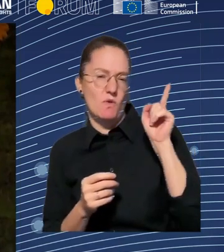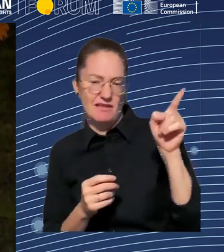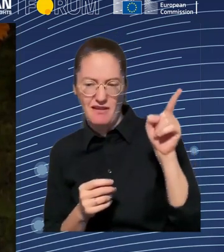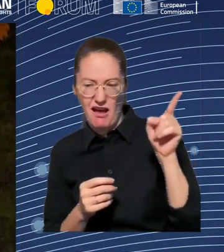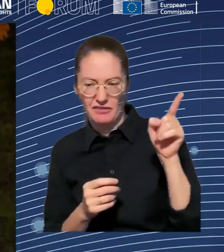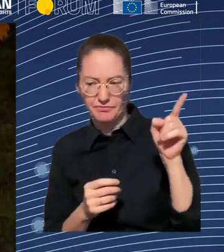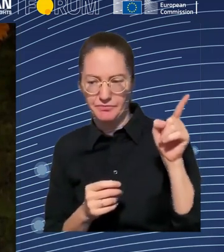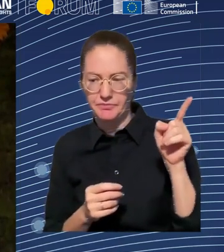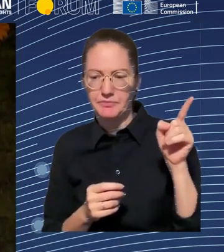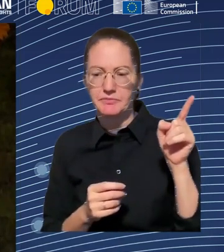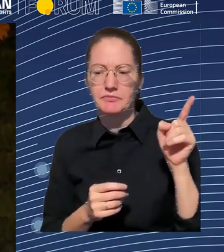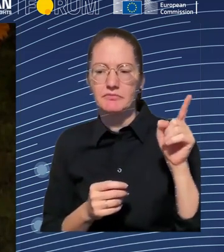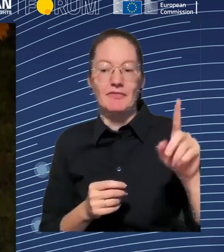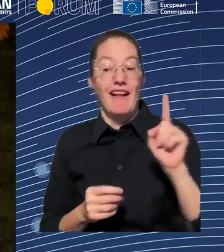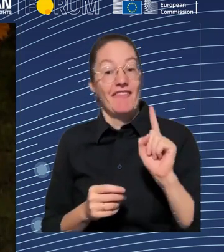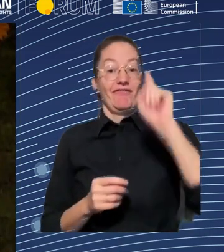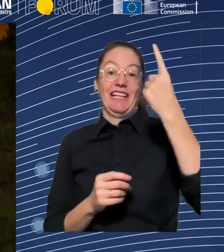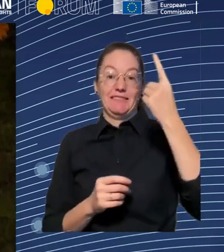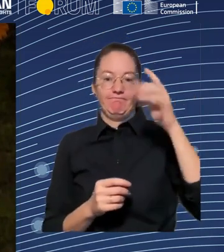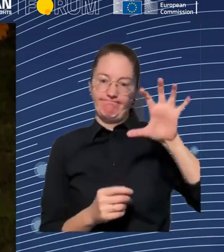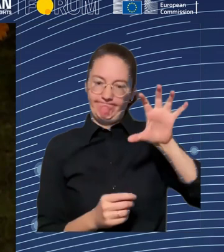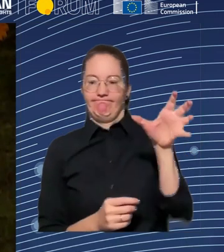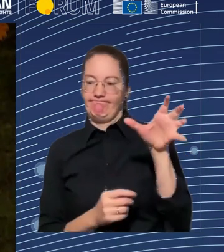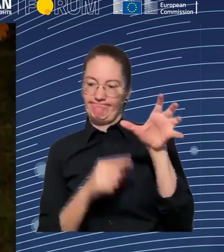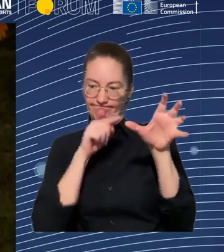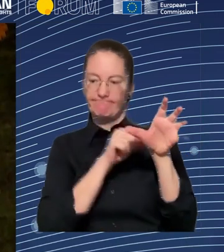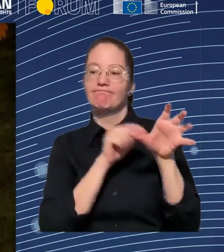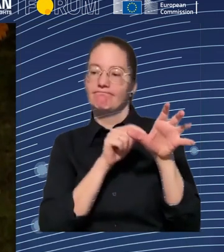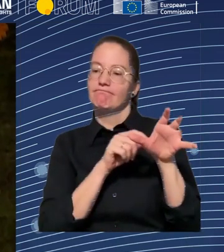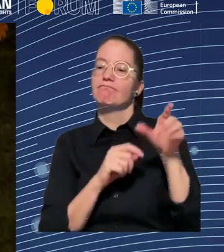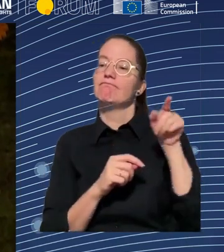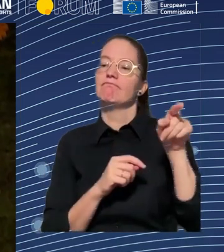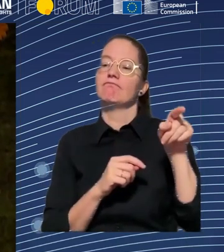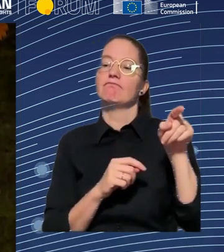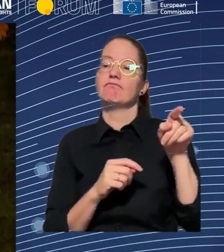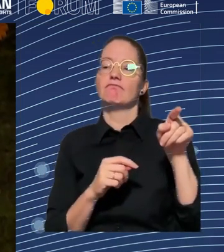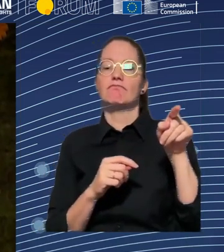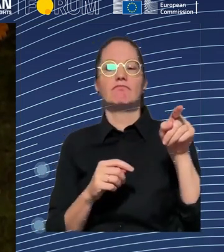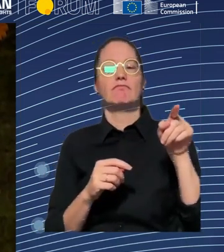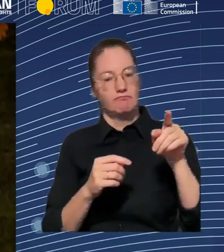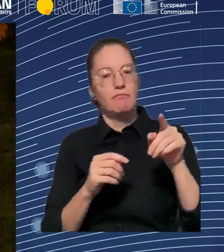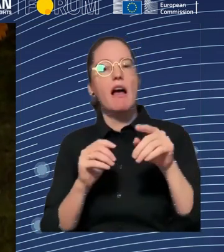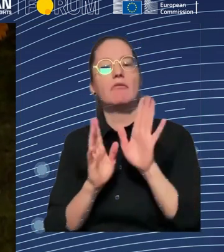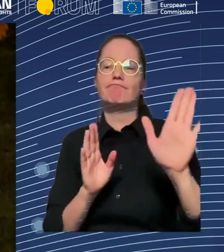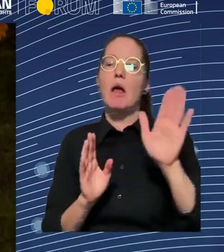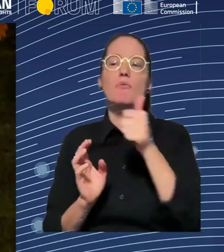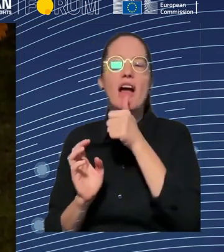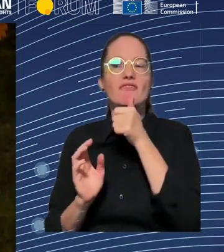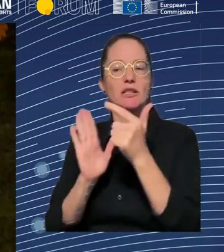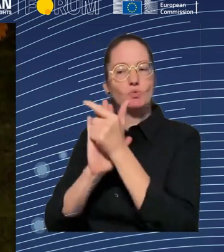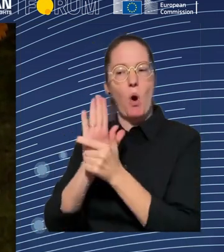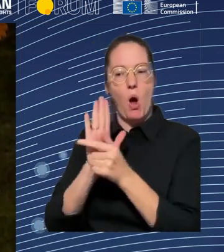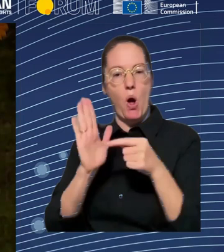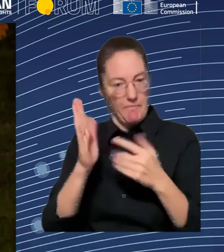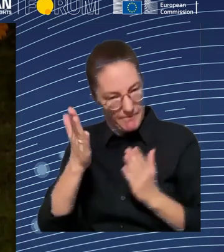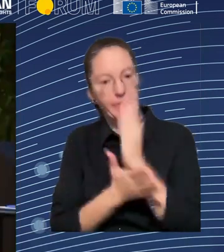was that the large firms like Google and company were all weighing in and asking California to harmonize with the